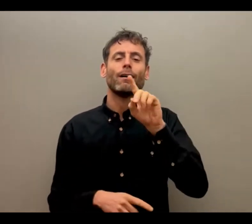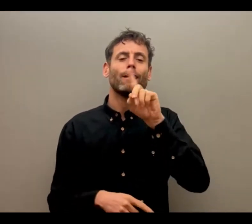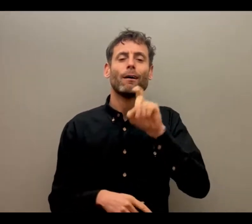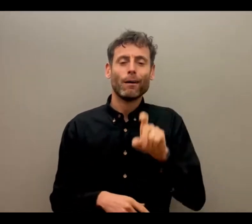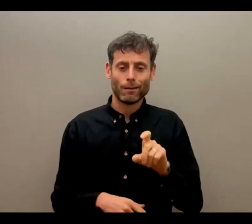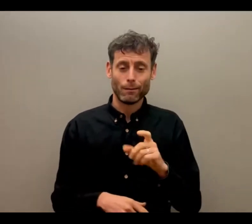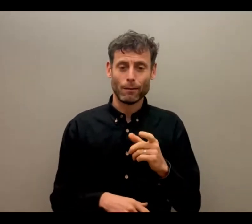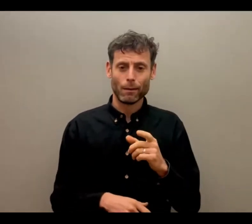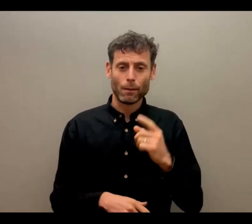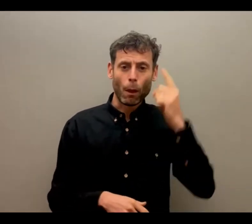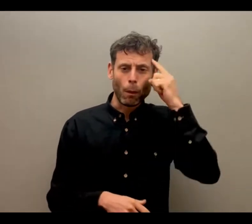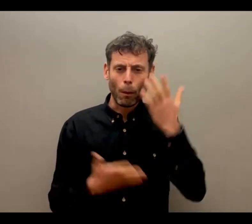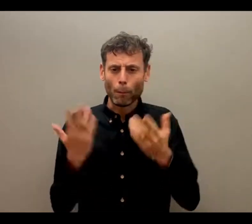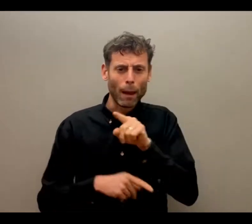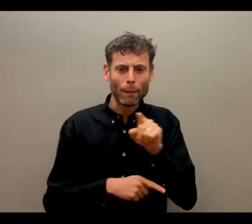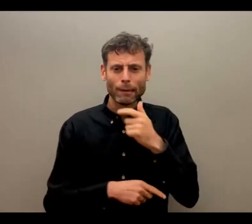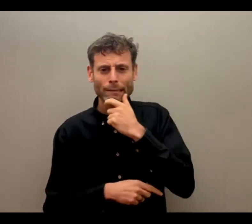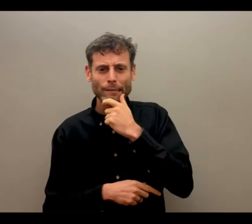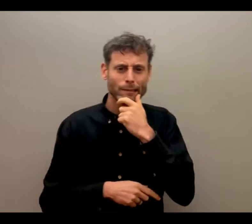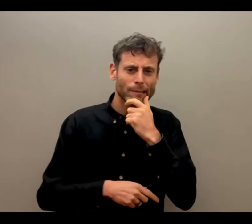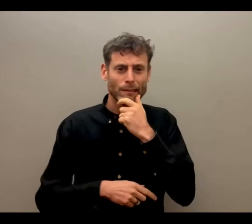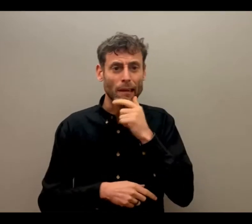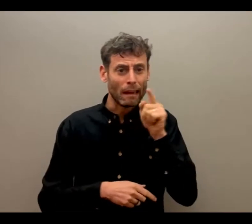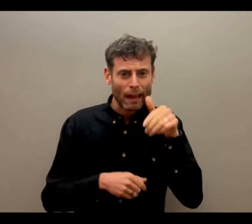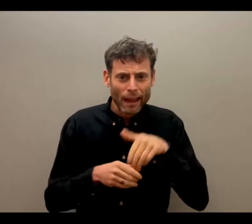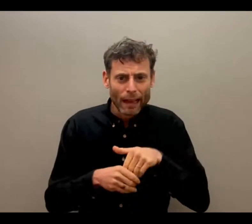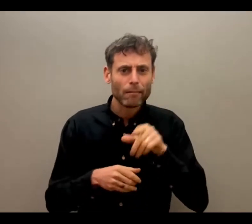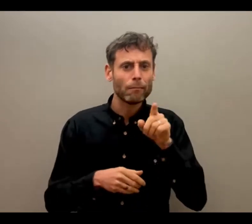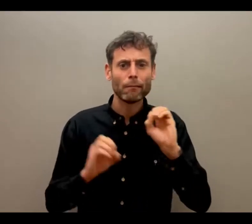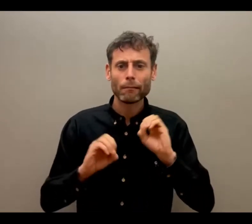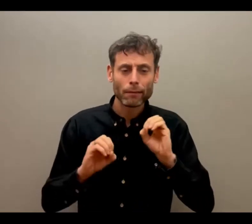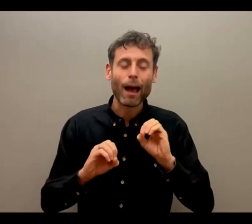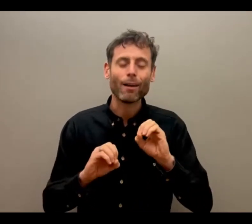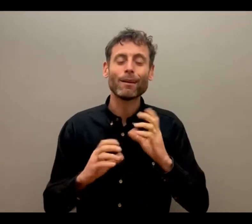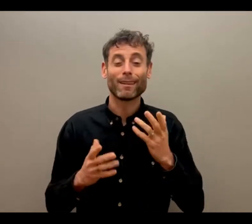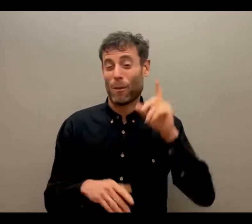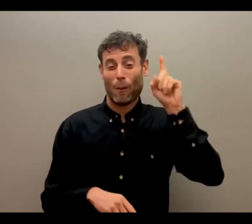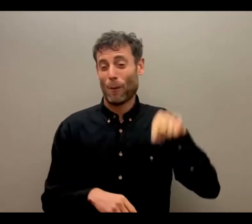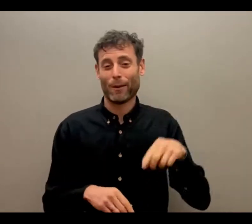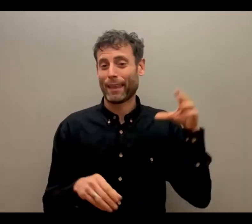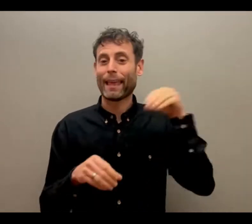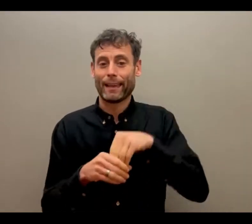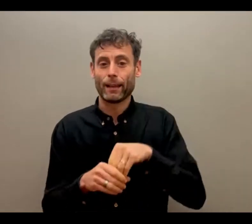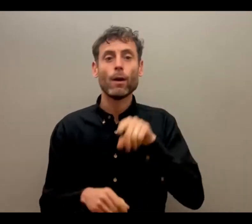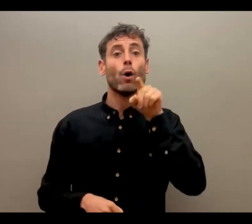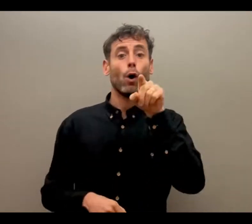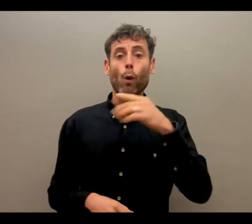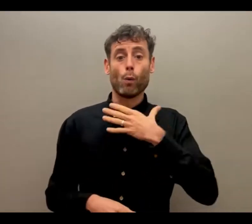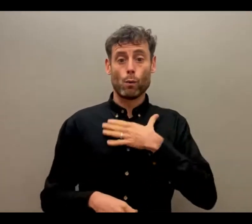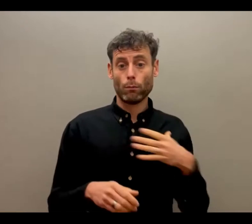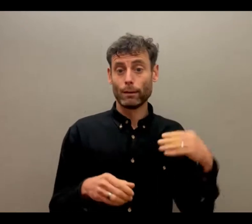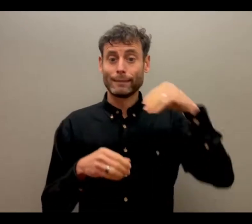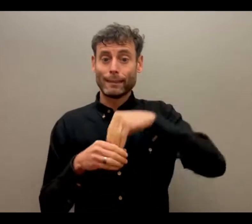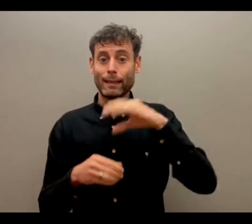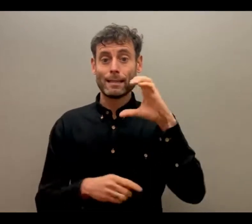those supports are available by the CHS Alliance. So if you want to become a member of CHS Alliance, if you feel that implementing core